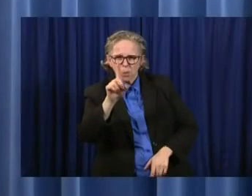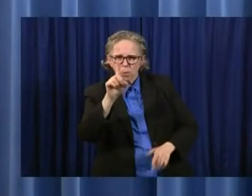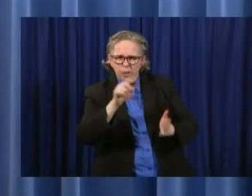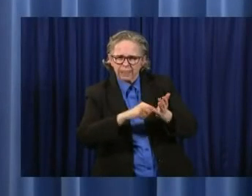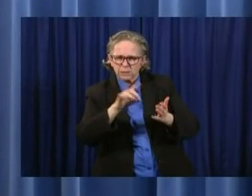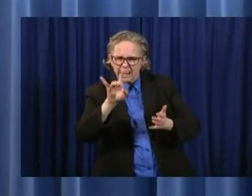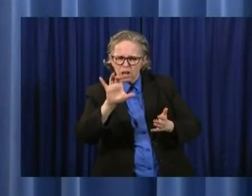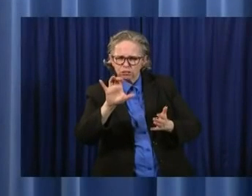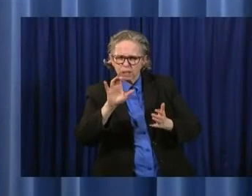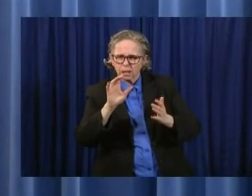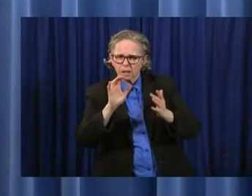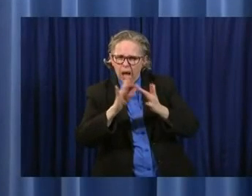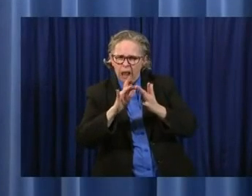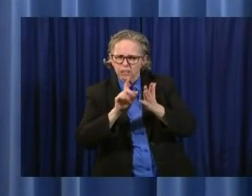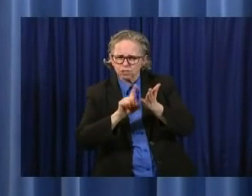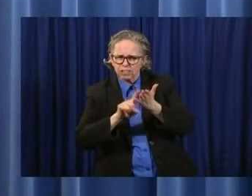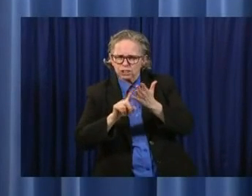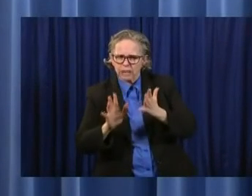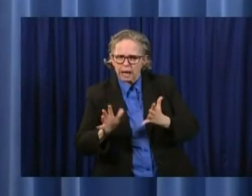been, uh, hired?